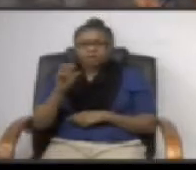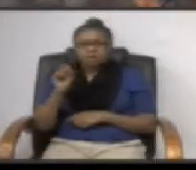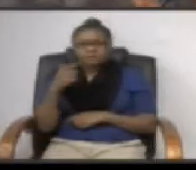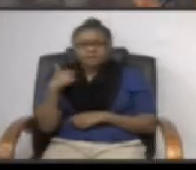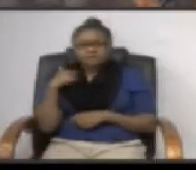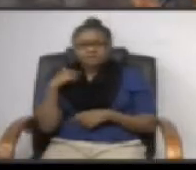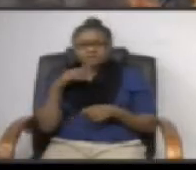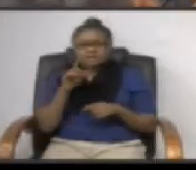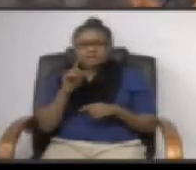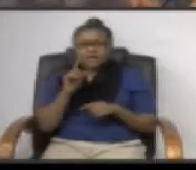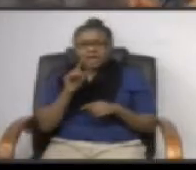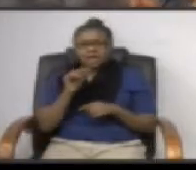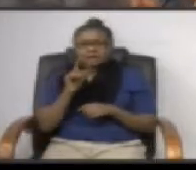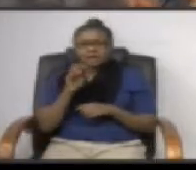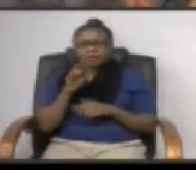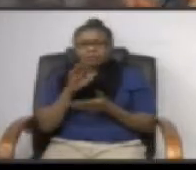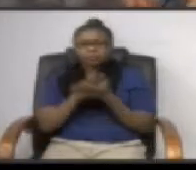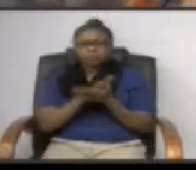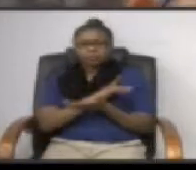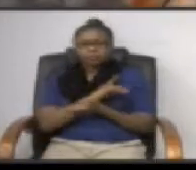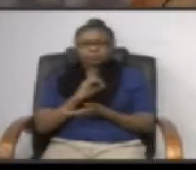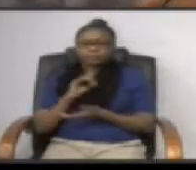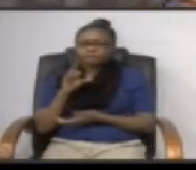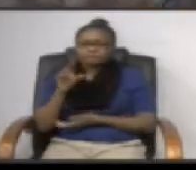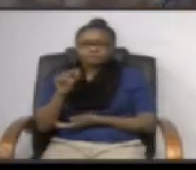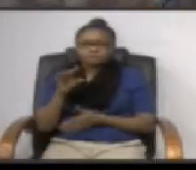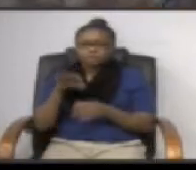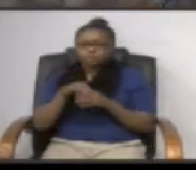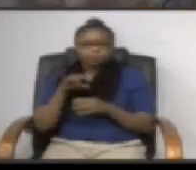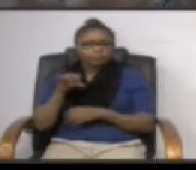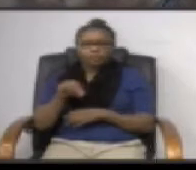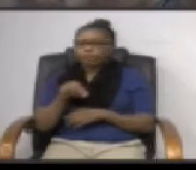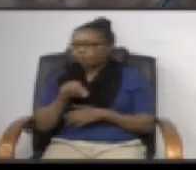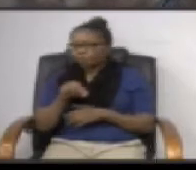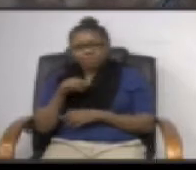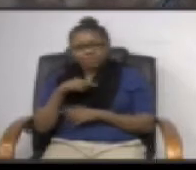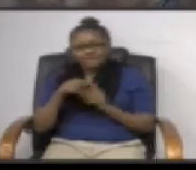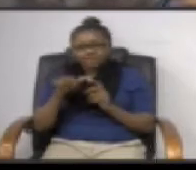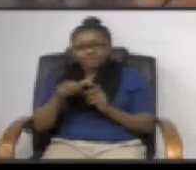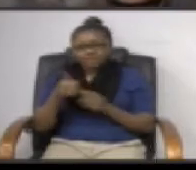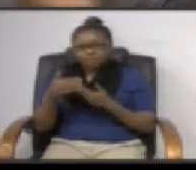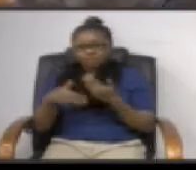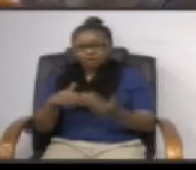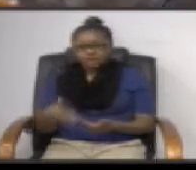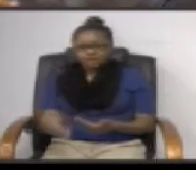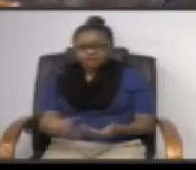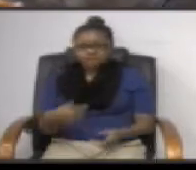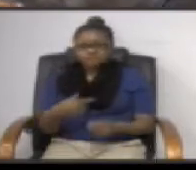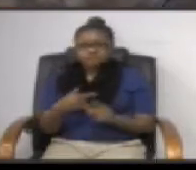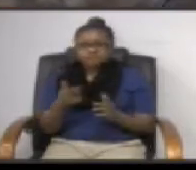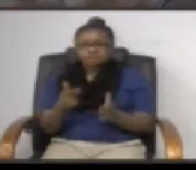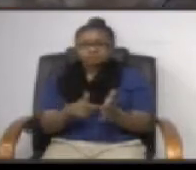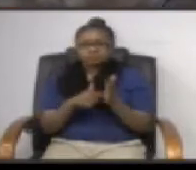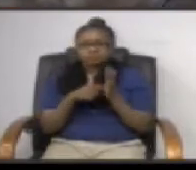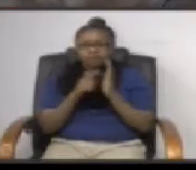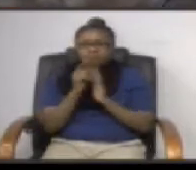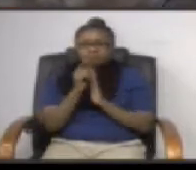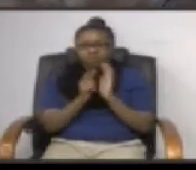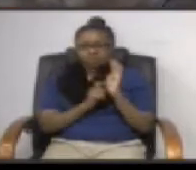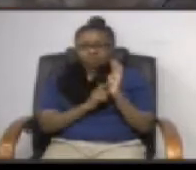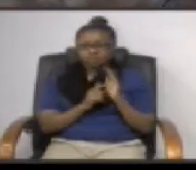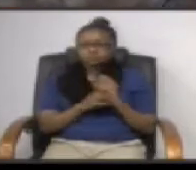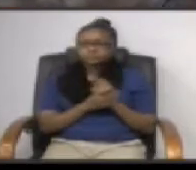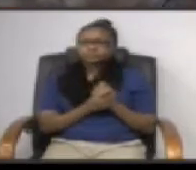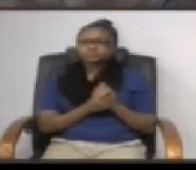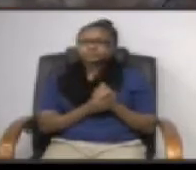school board vote on it that's not what's happening instead it moves through this other process mandated by law a lot of it